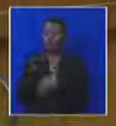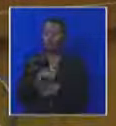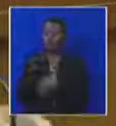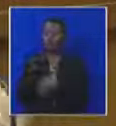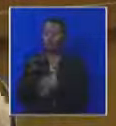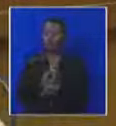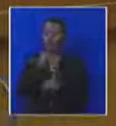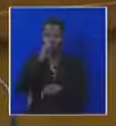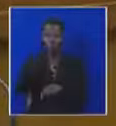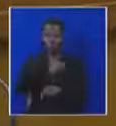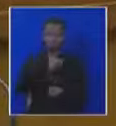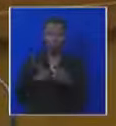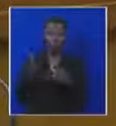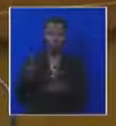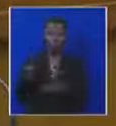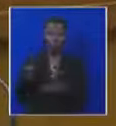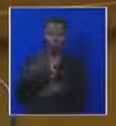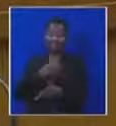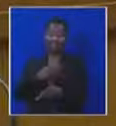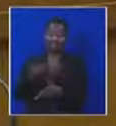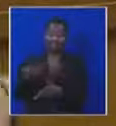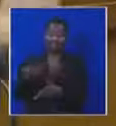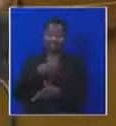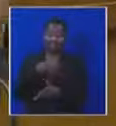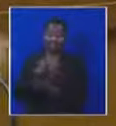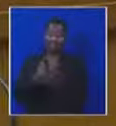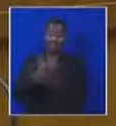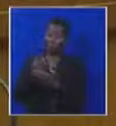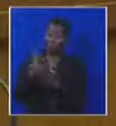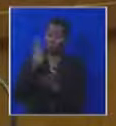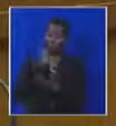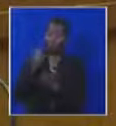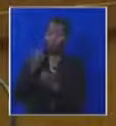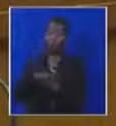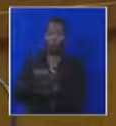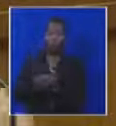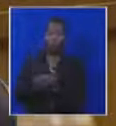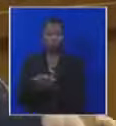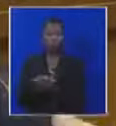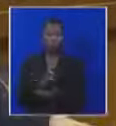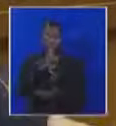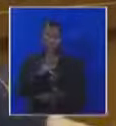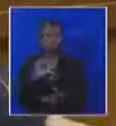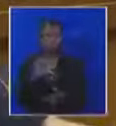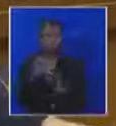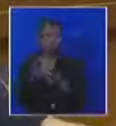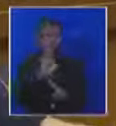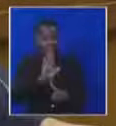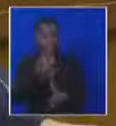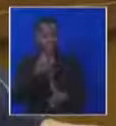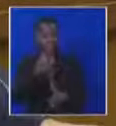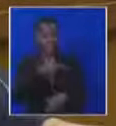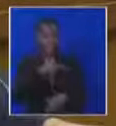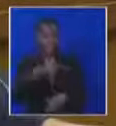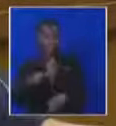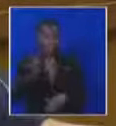as President Zuma on the economy. But let me answer your question, Honourable Julius. The reason the Premier of Gauteng